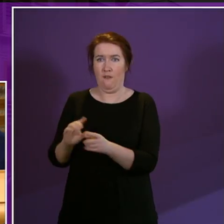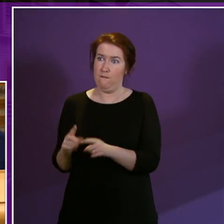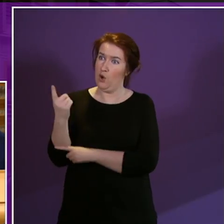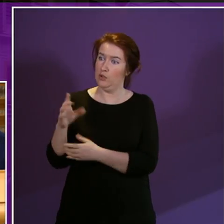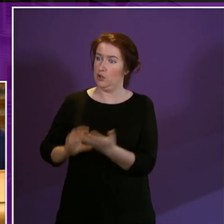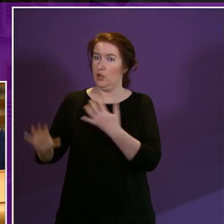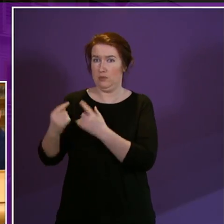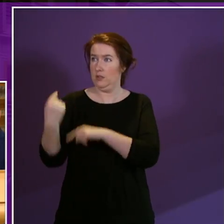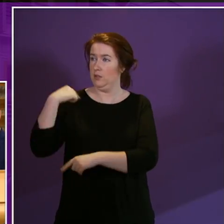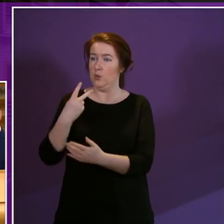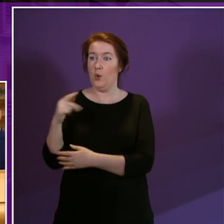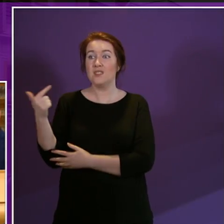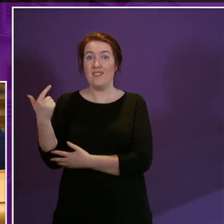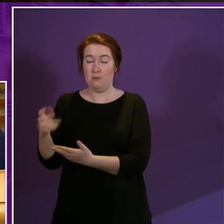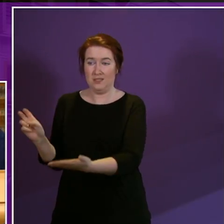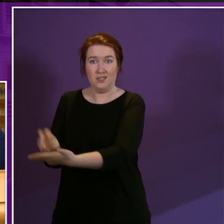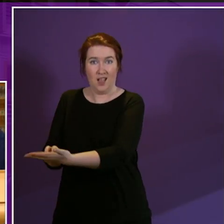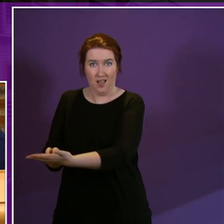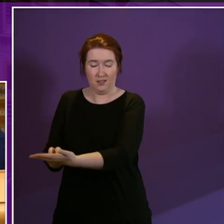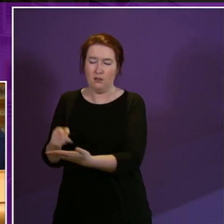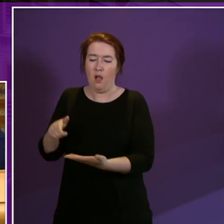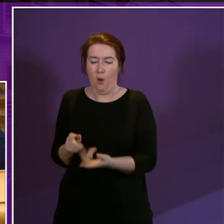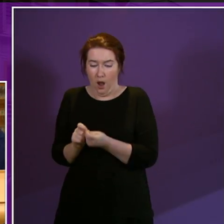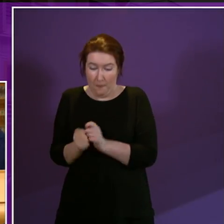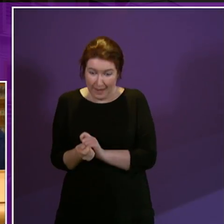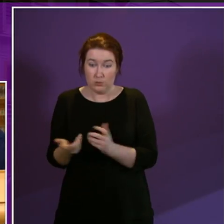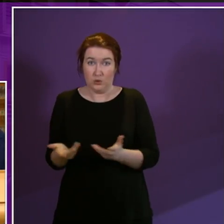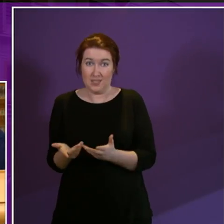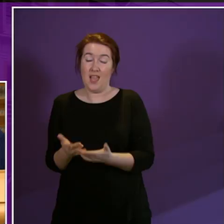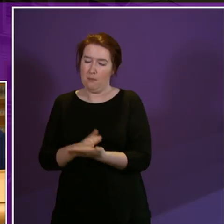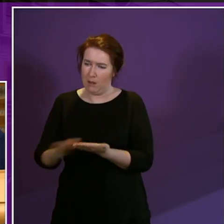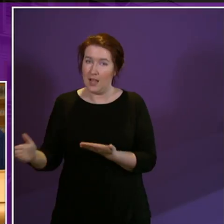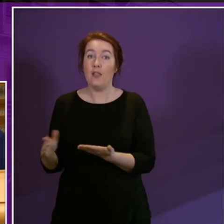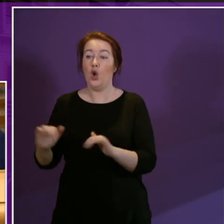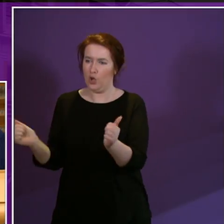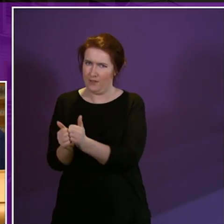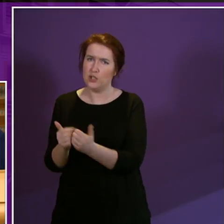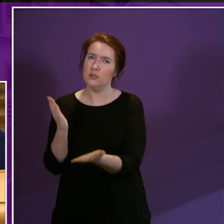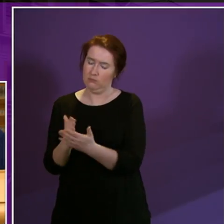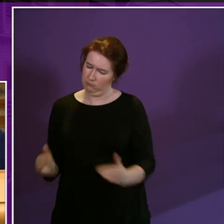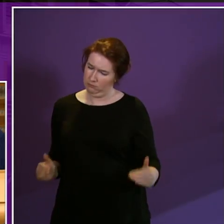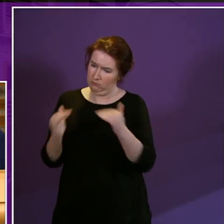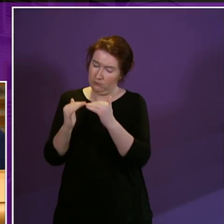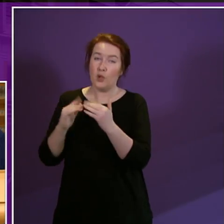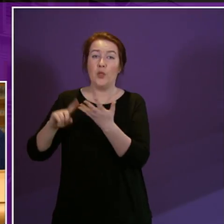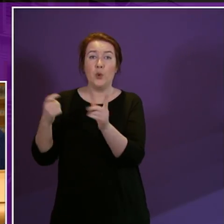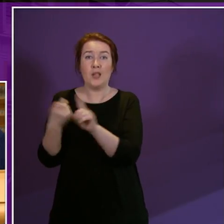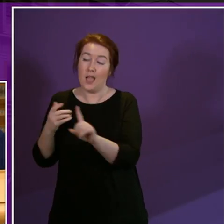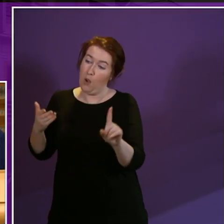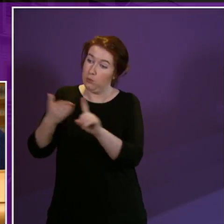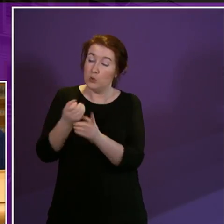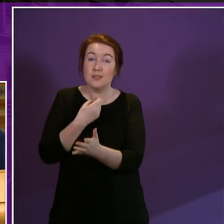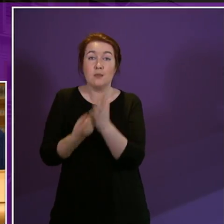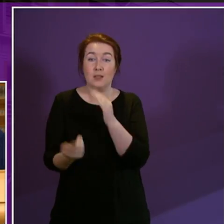to sign it in 2007. And as our amendment today makes plain, the Convention is aligned with the UK approach to disability